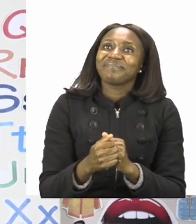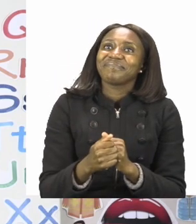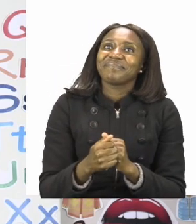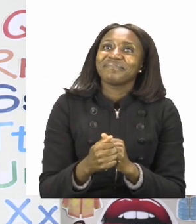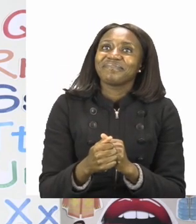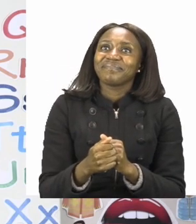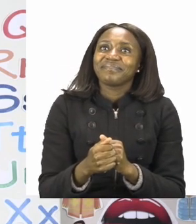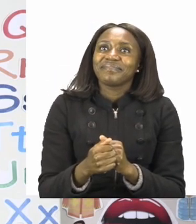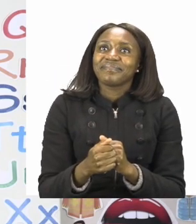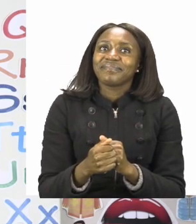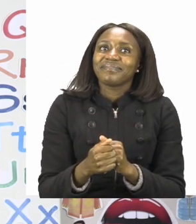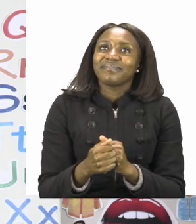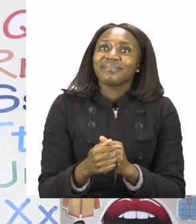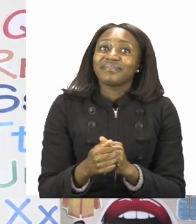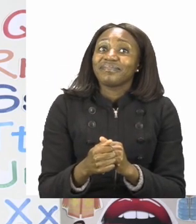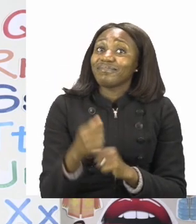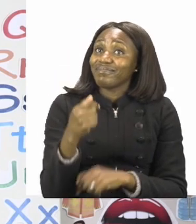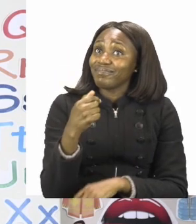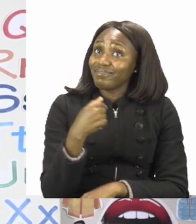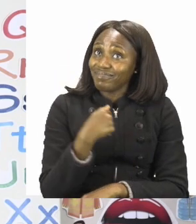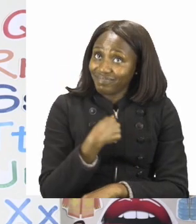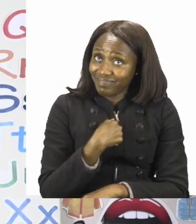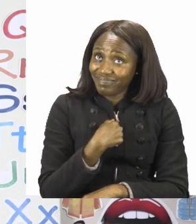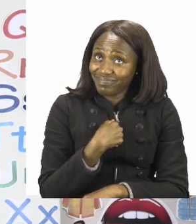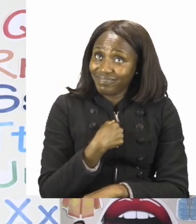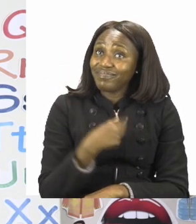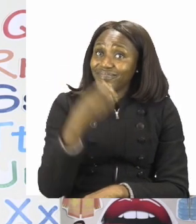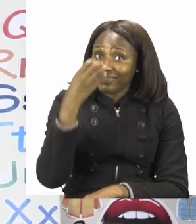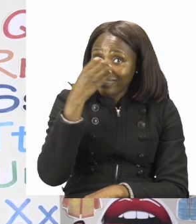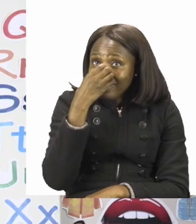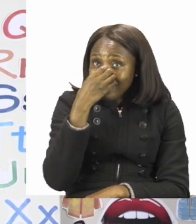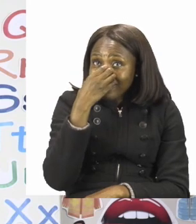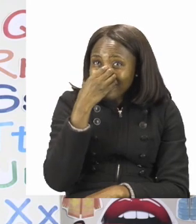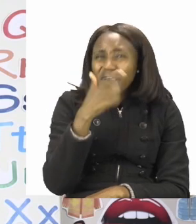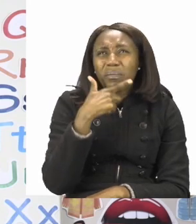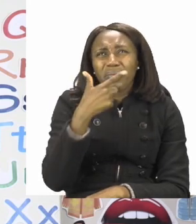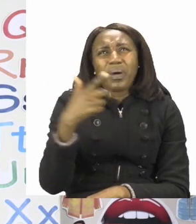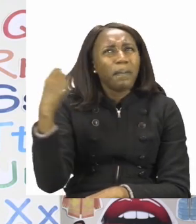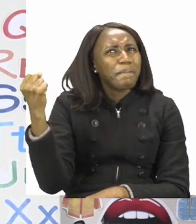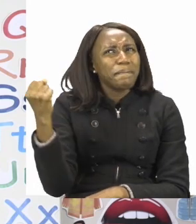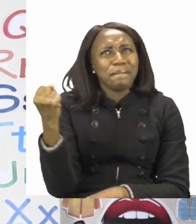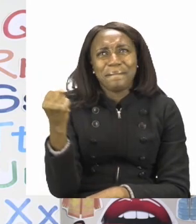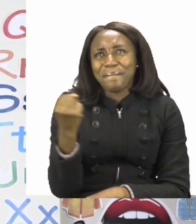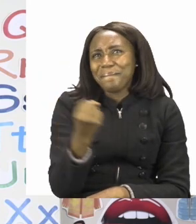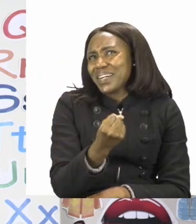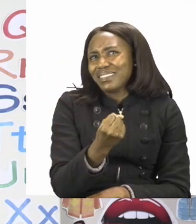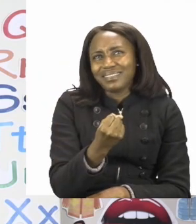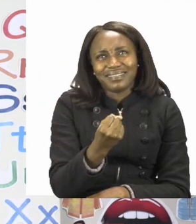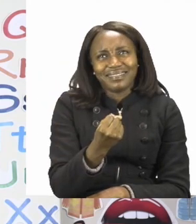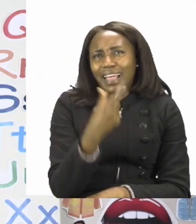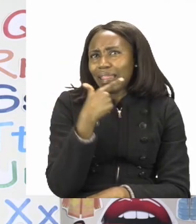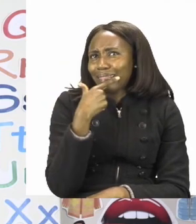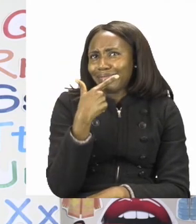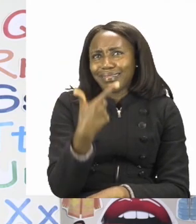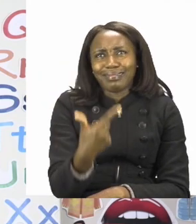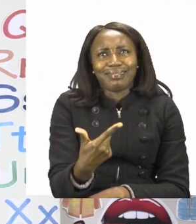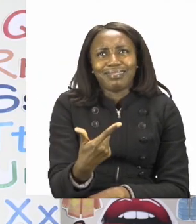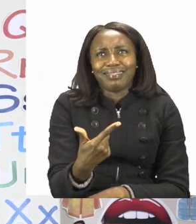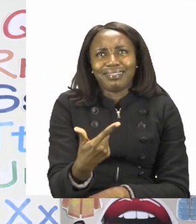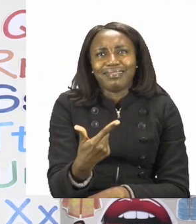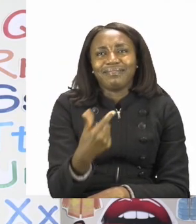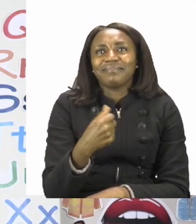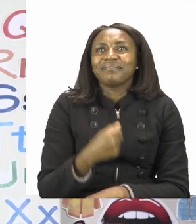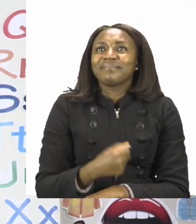Zoshi! So, from Zoshi and I, we would like to say thank you for joining us today